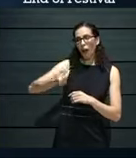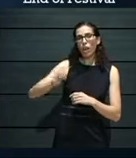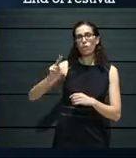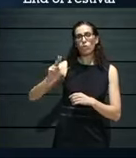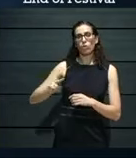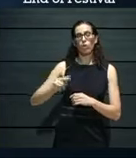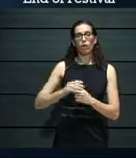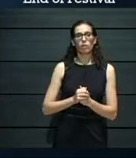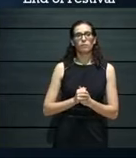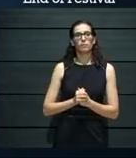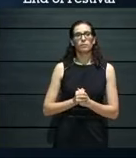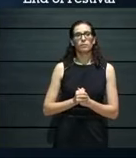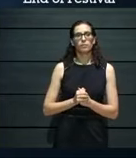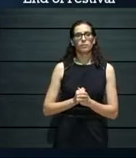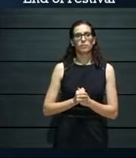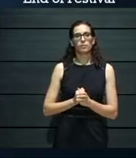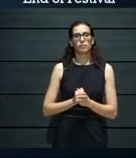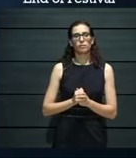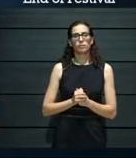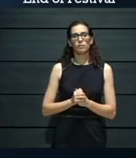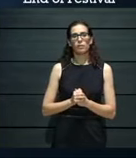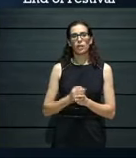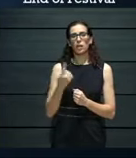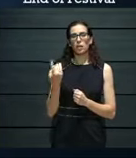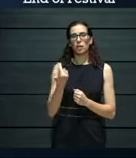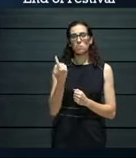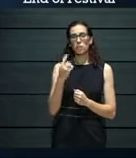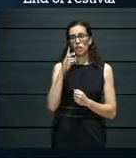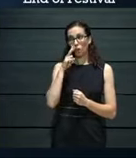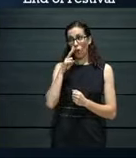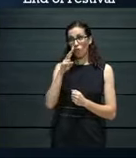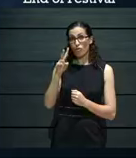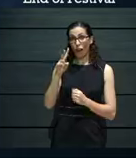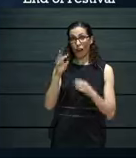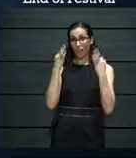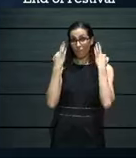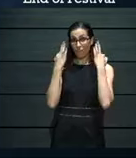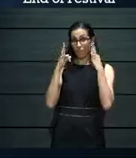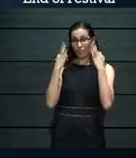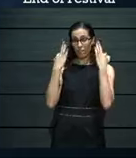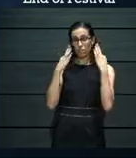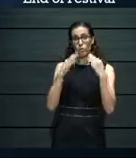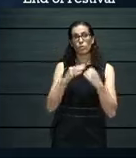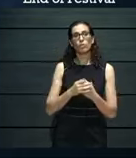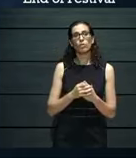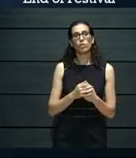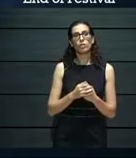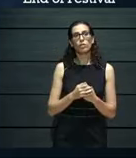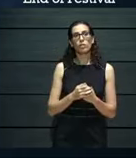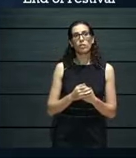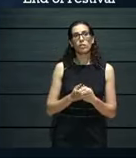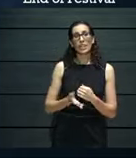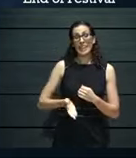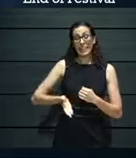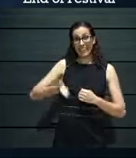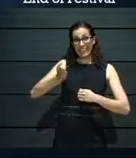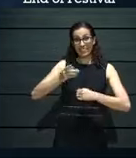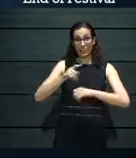Here we have the page, the Facebook page views, and we can see the peak during the festival week,